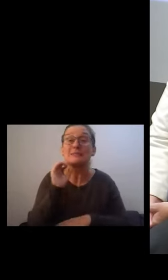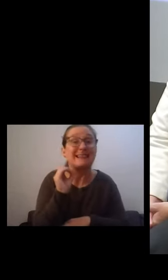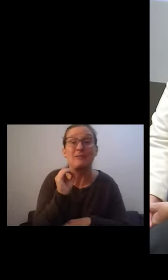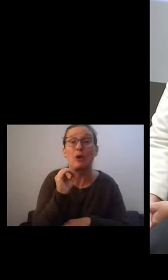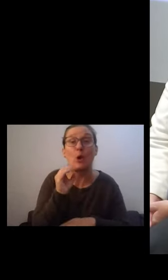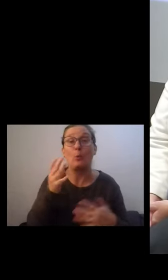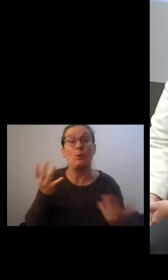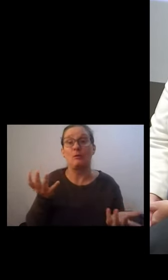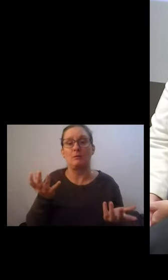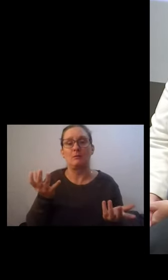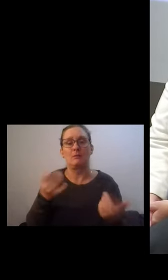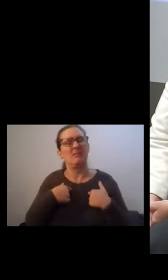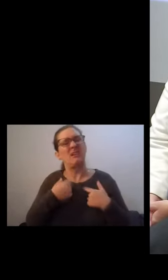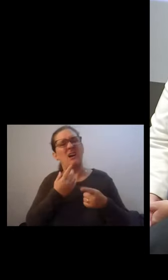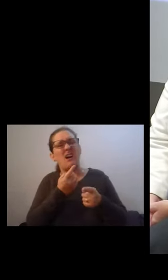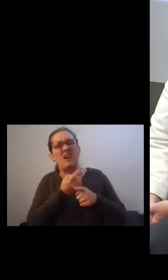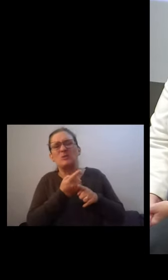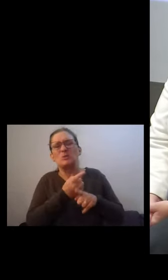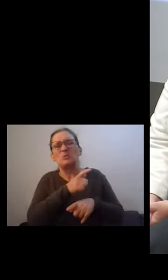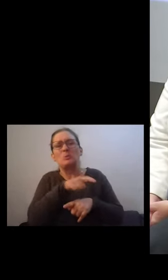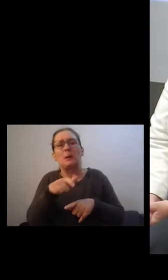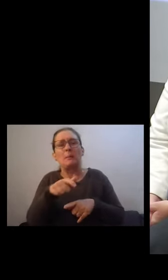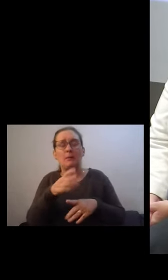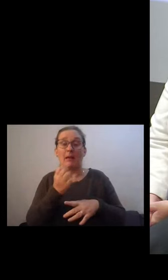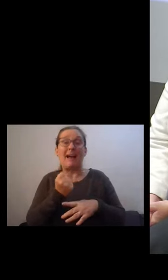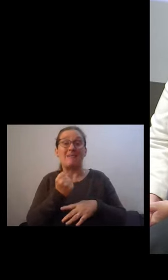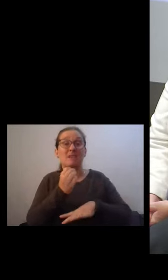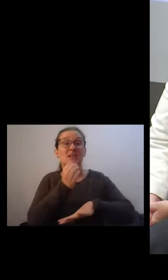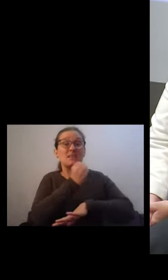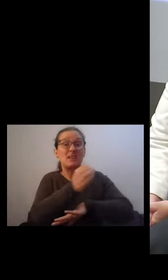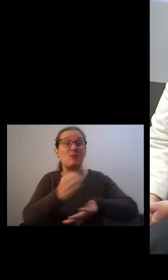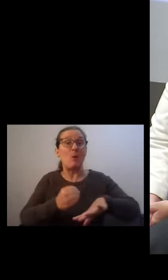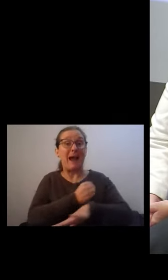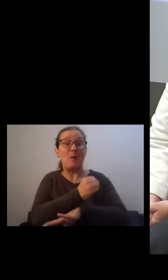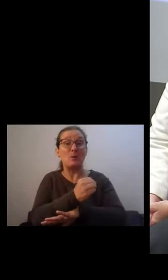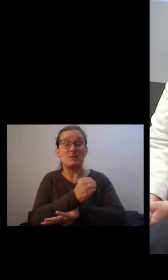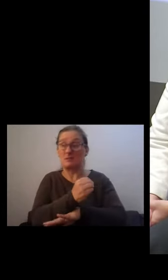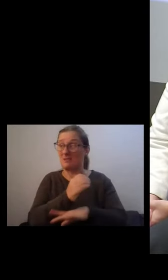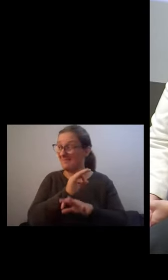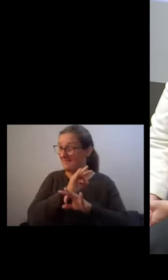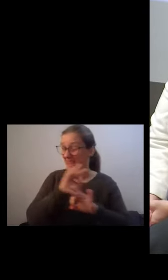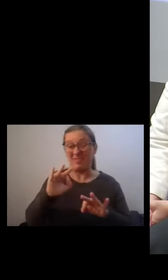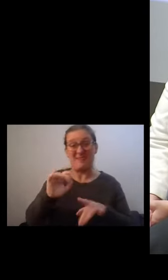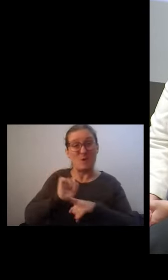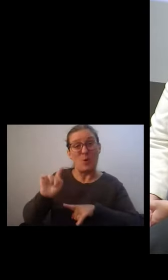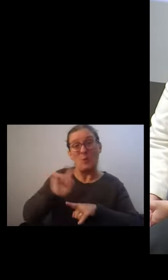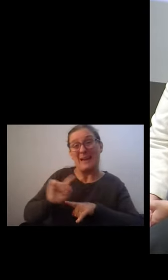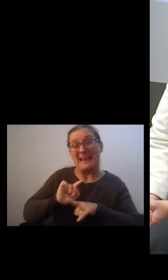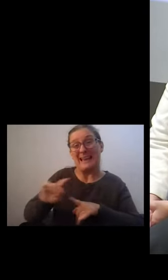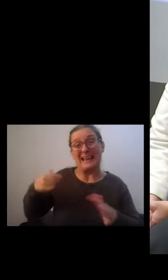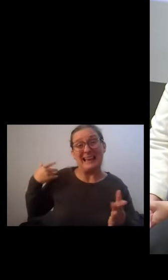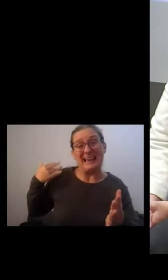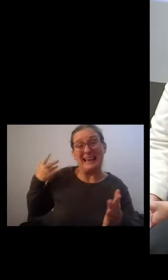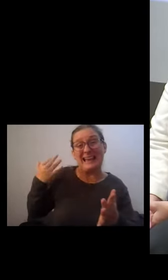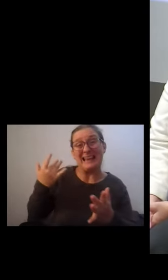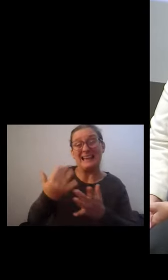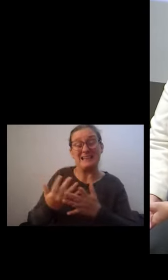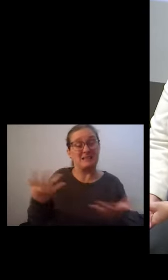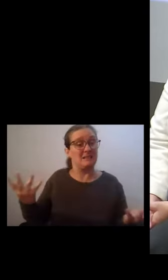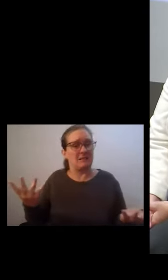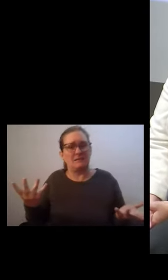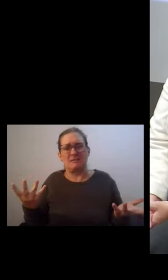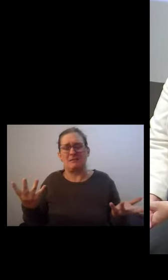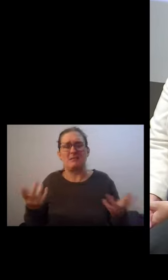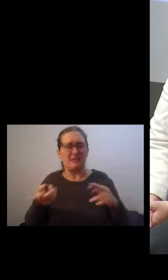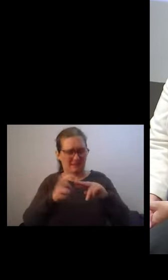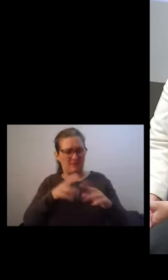you I've talked to people who've got a zero-hours contract, and they've had no work at all for weeks and weeks and weeks, and that's completely hopeless, that if you've got a contract,